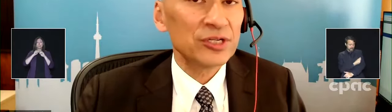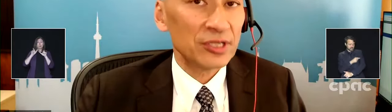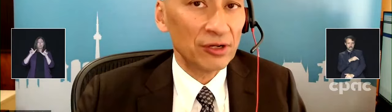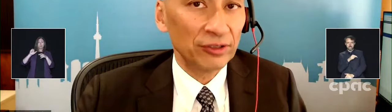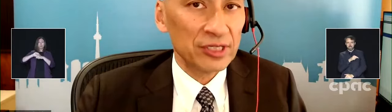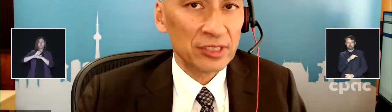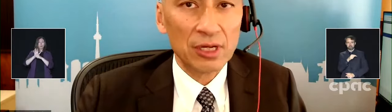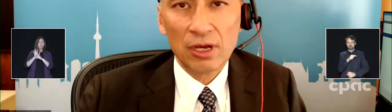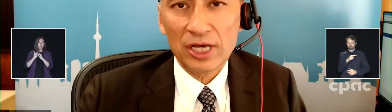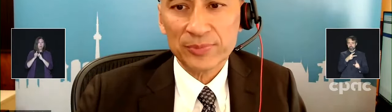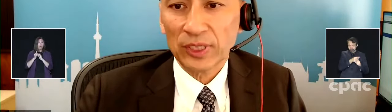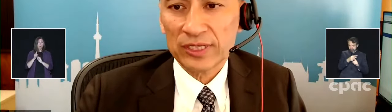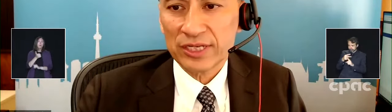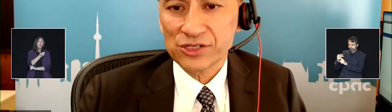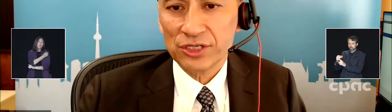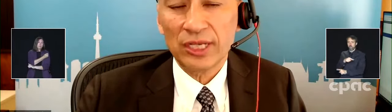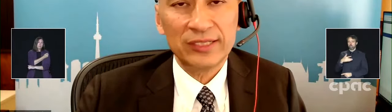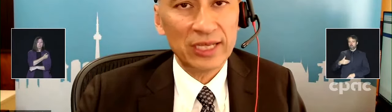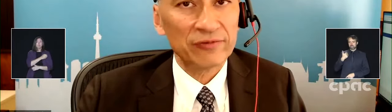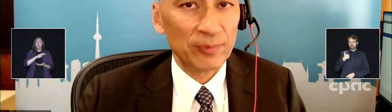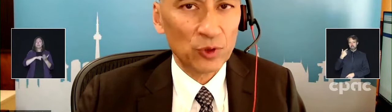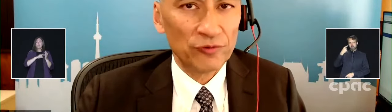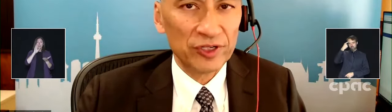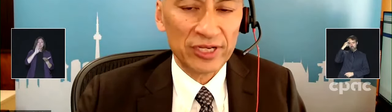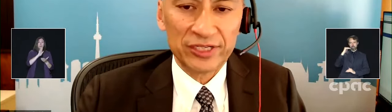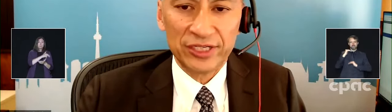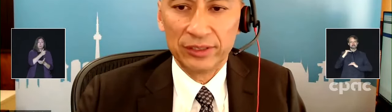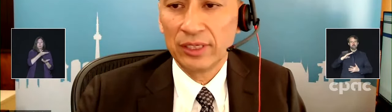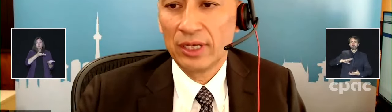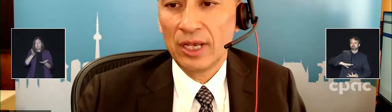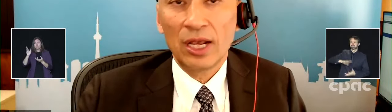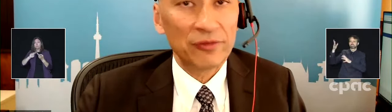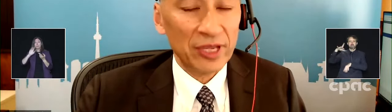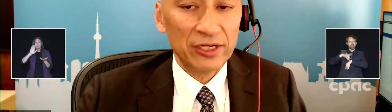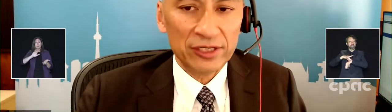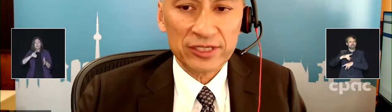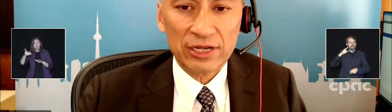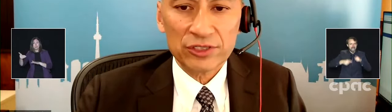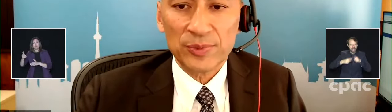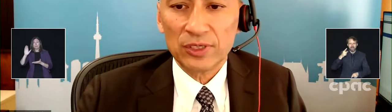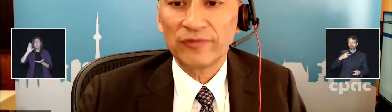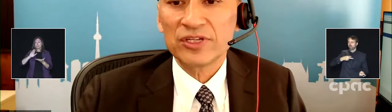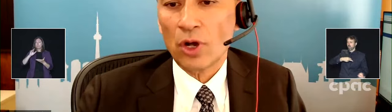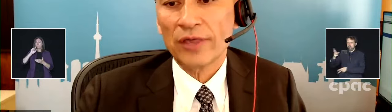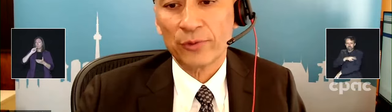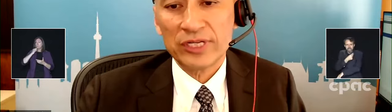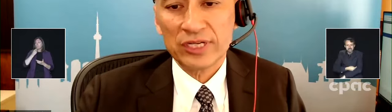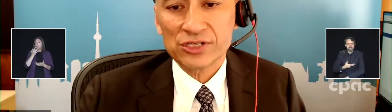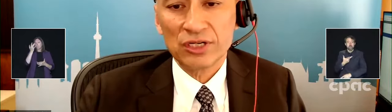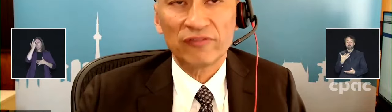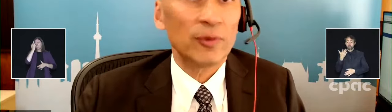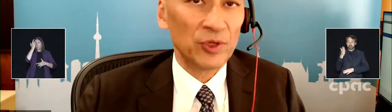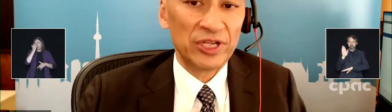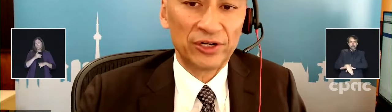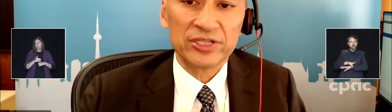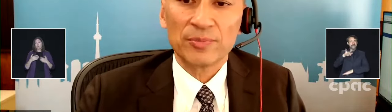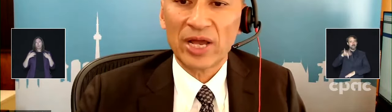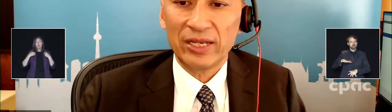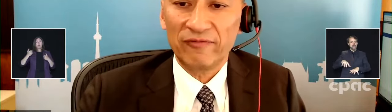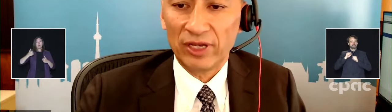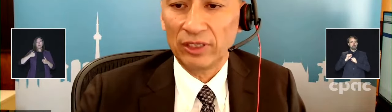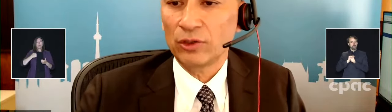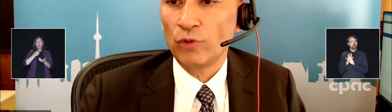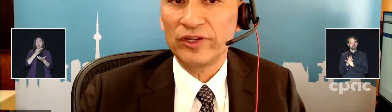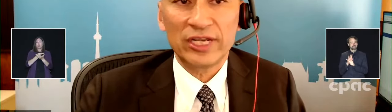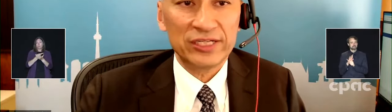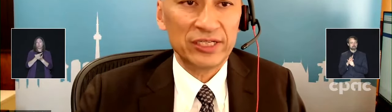against serious illness, hospitalisation and death from COVID-19. Health Canada's announcement of the authorization of Moderna's